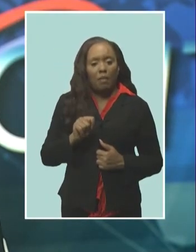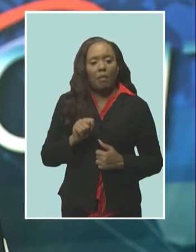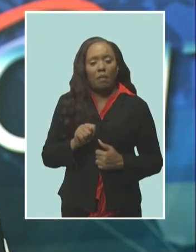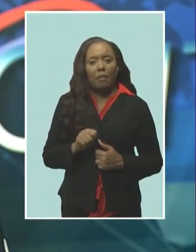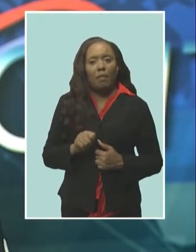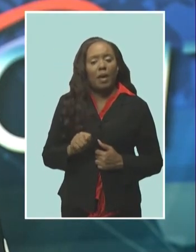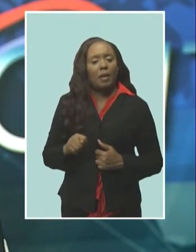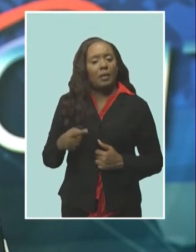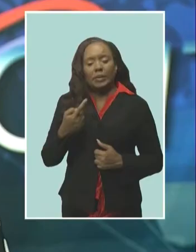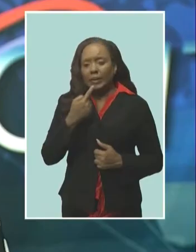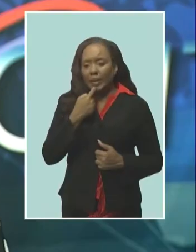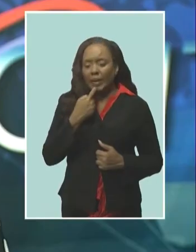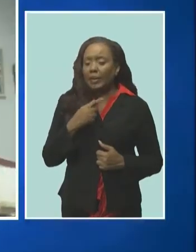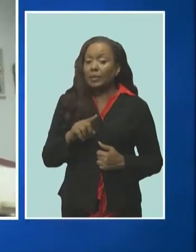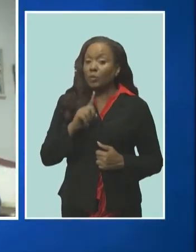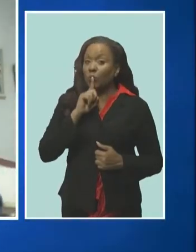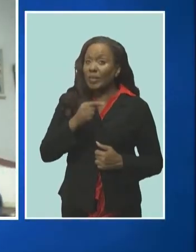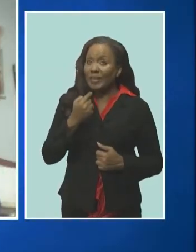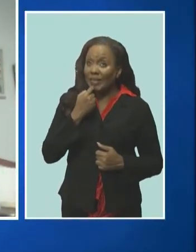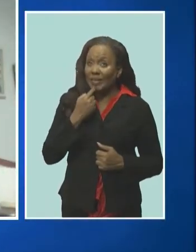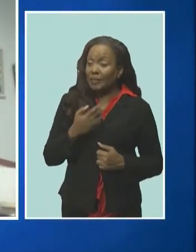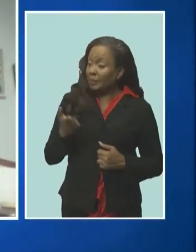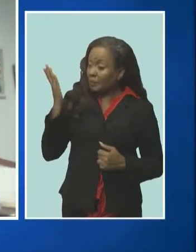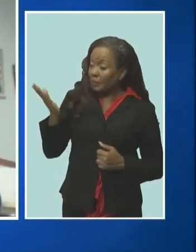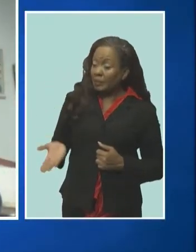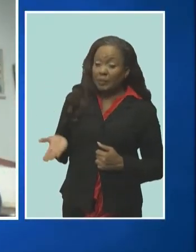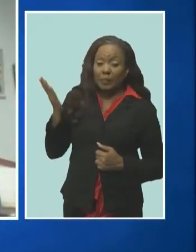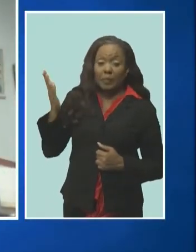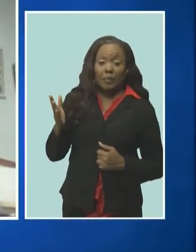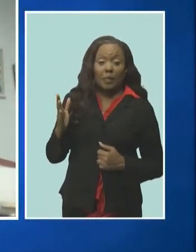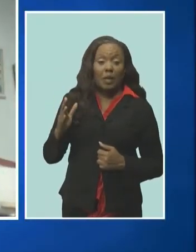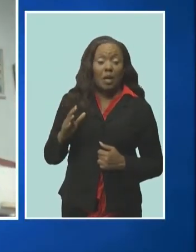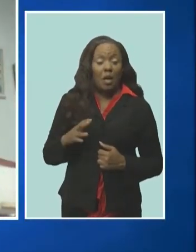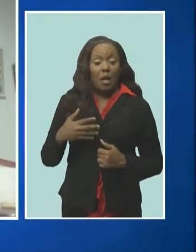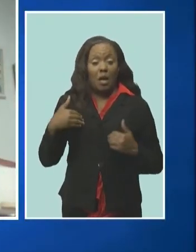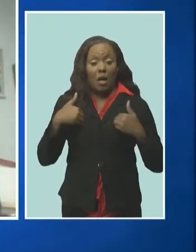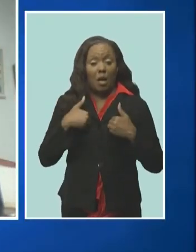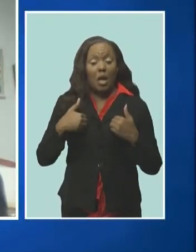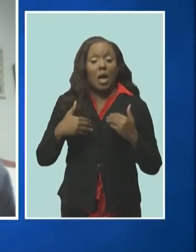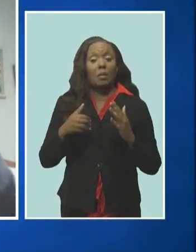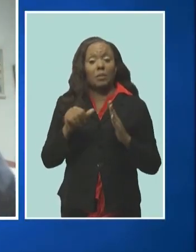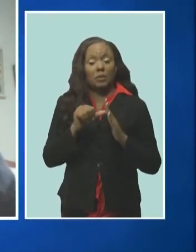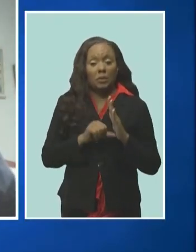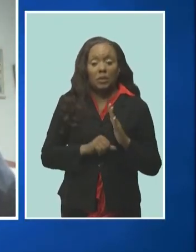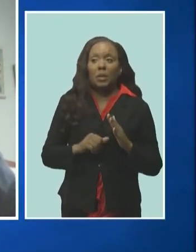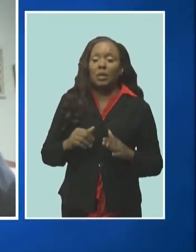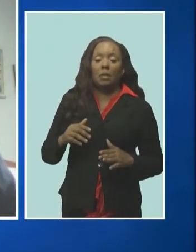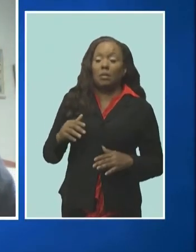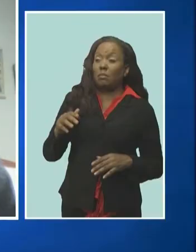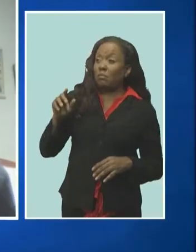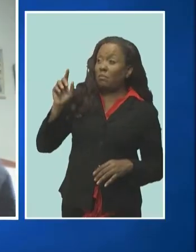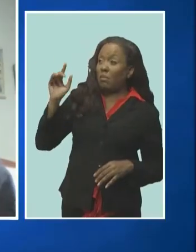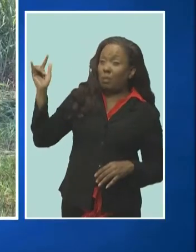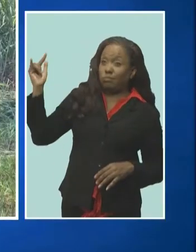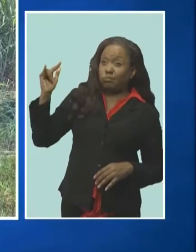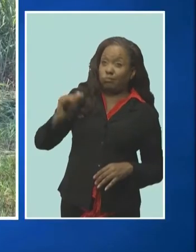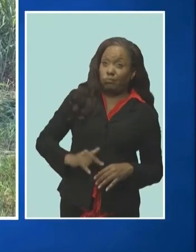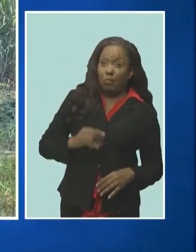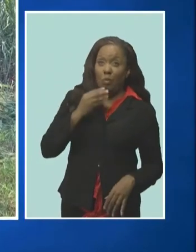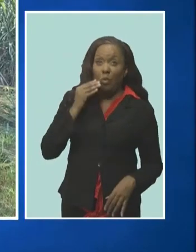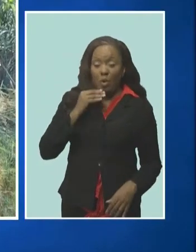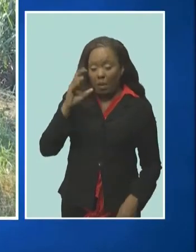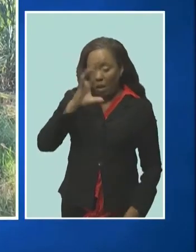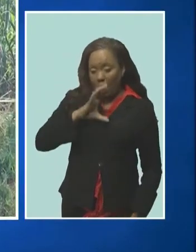taken horse owner and equine surgeon jonathan white had to take a flight home on friday to join the search for his